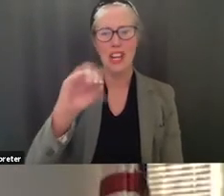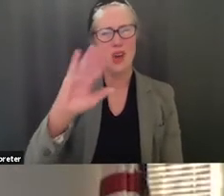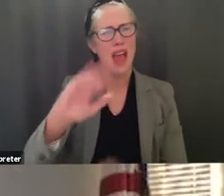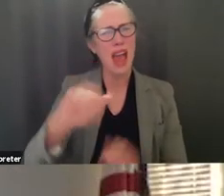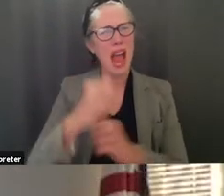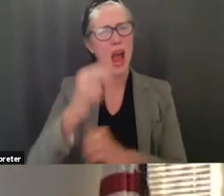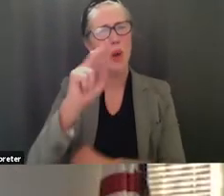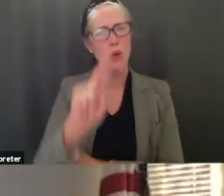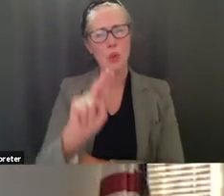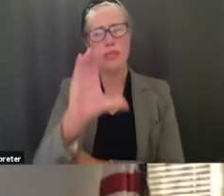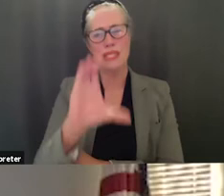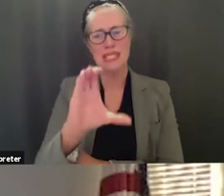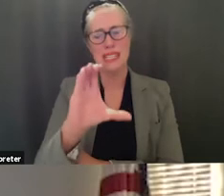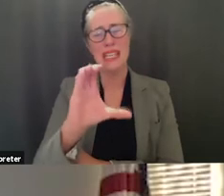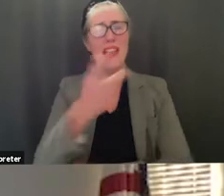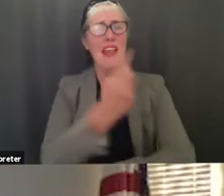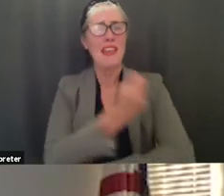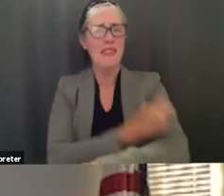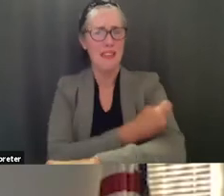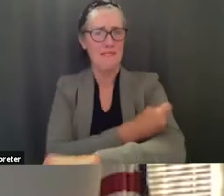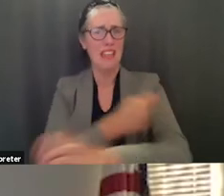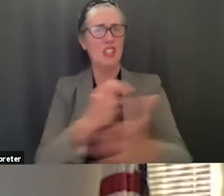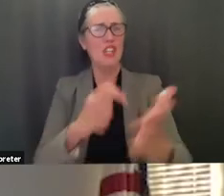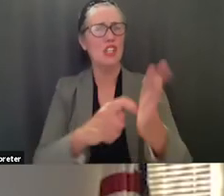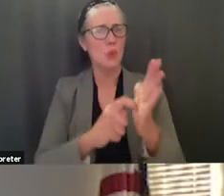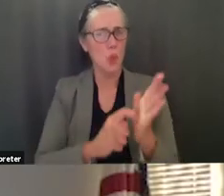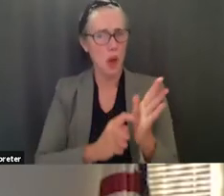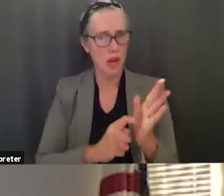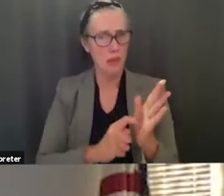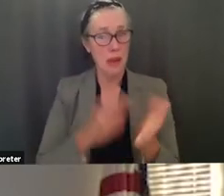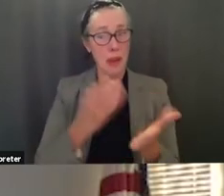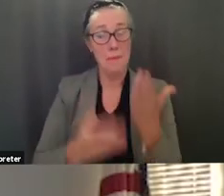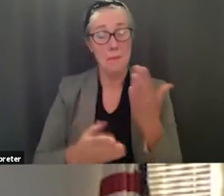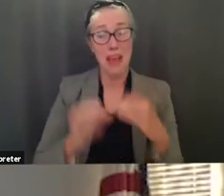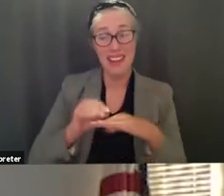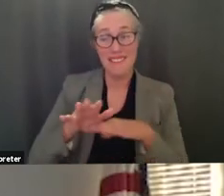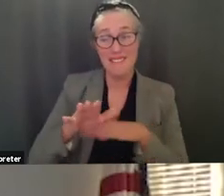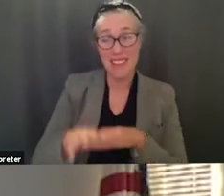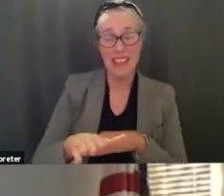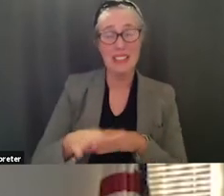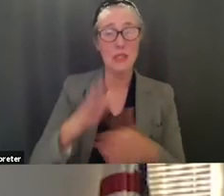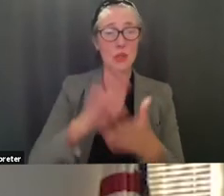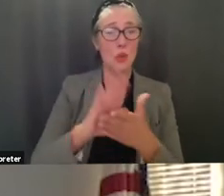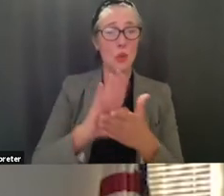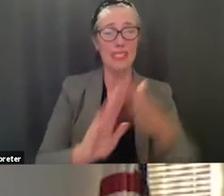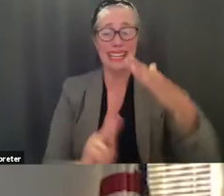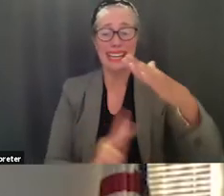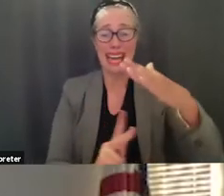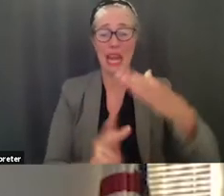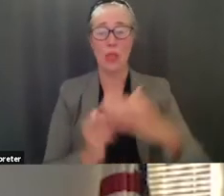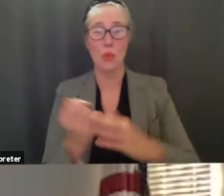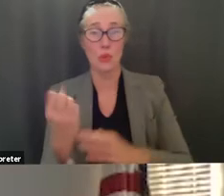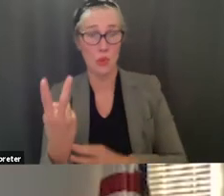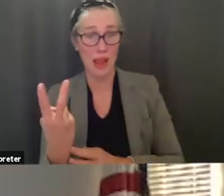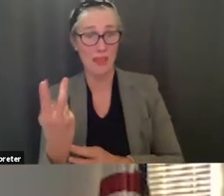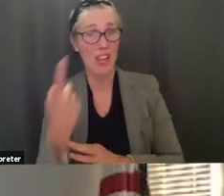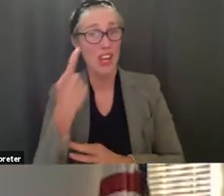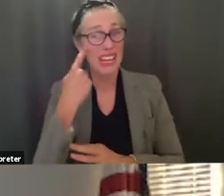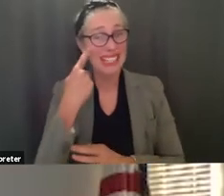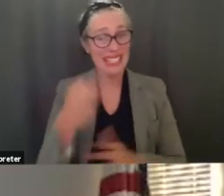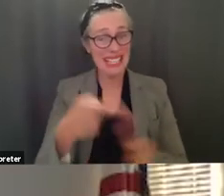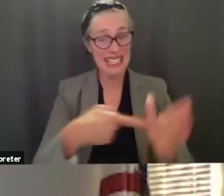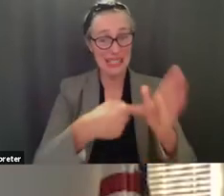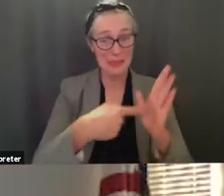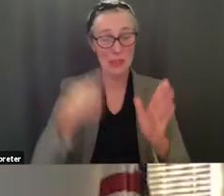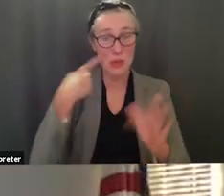vaccination requirement might impact k-12 schools what are you hearing is this precedent considered to be a very